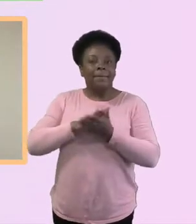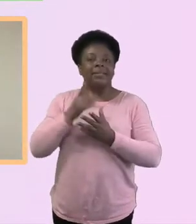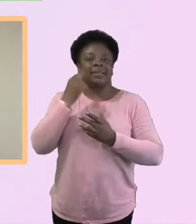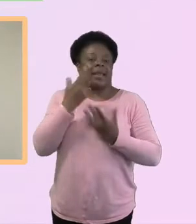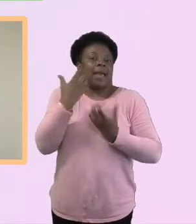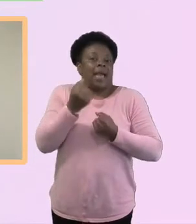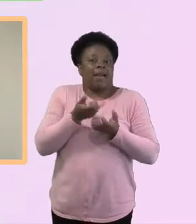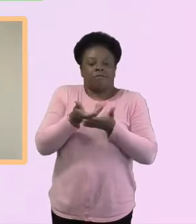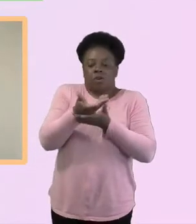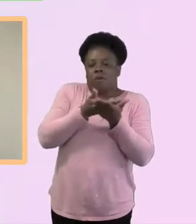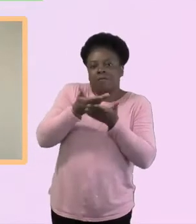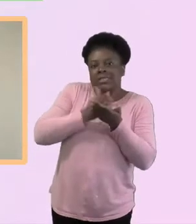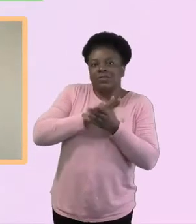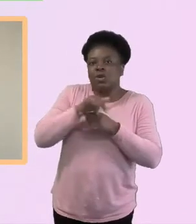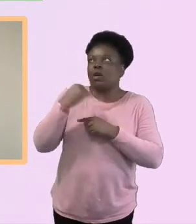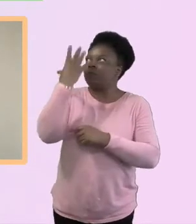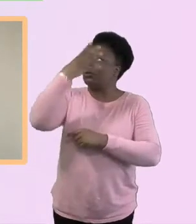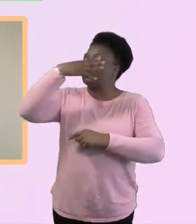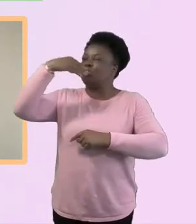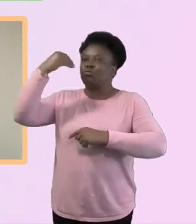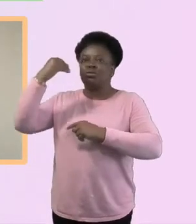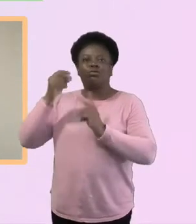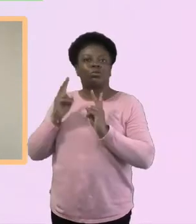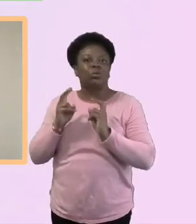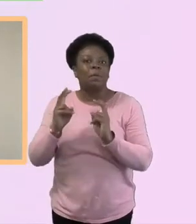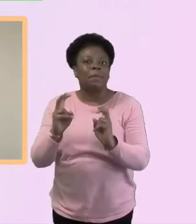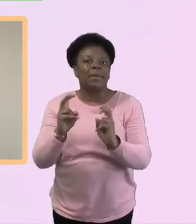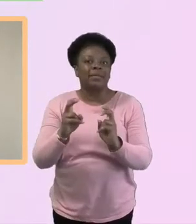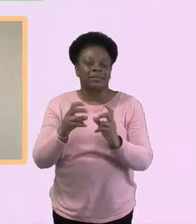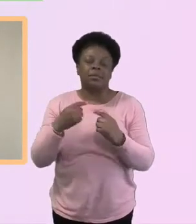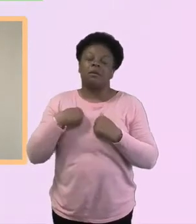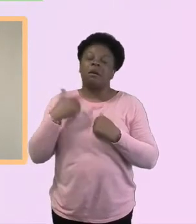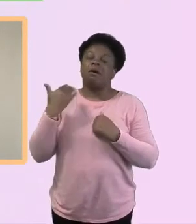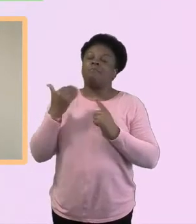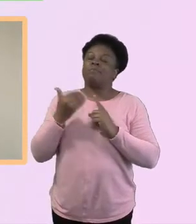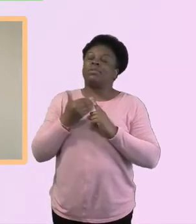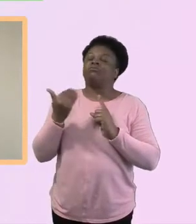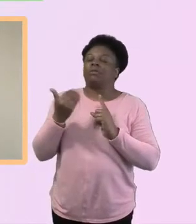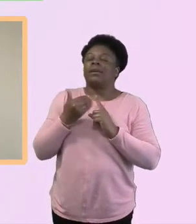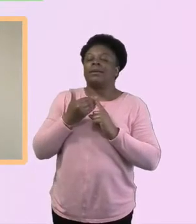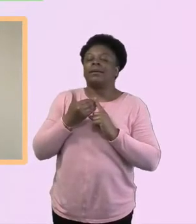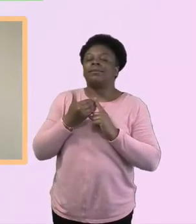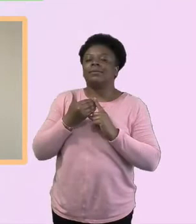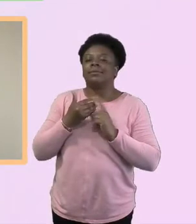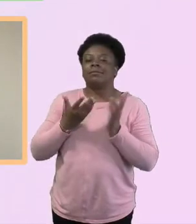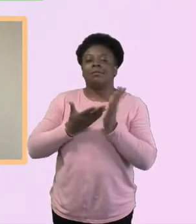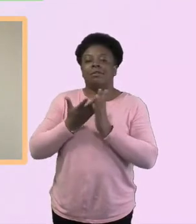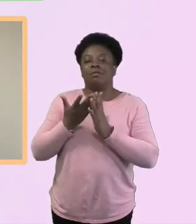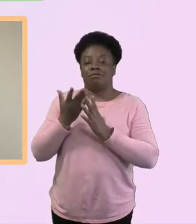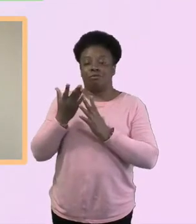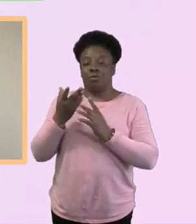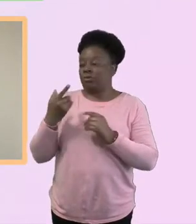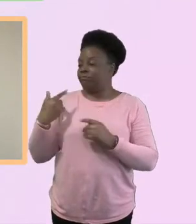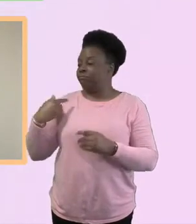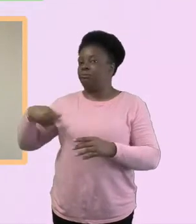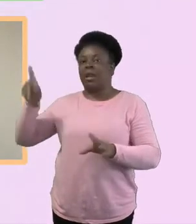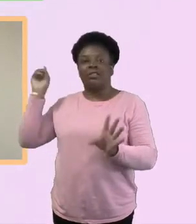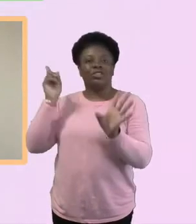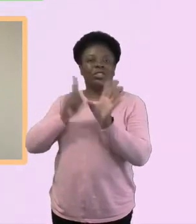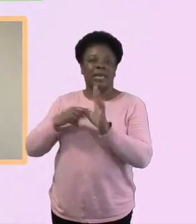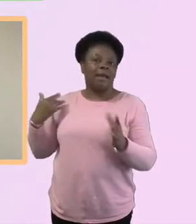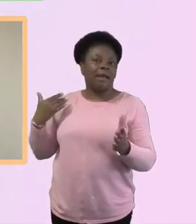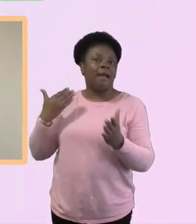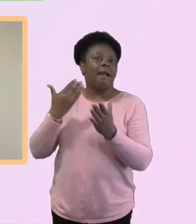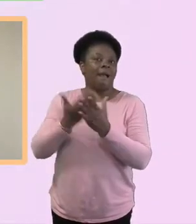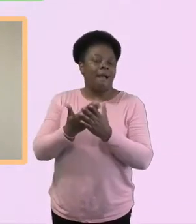been involved with, um, over this year, year and a half. Um, even, you know, that I help our food, food bank and